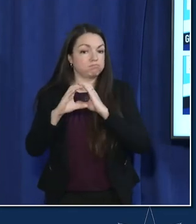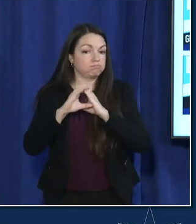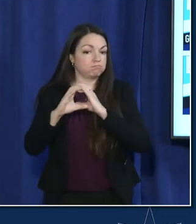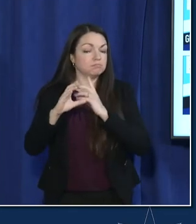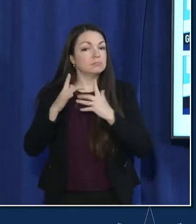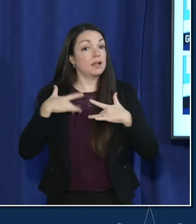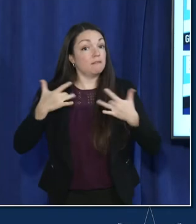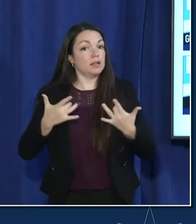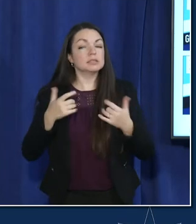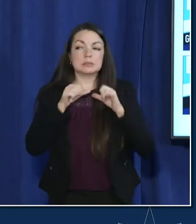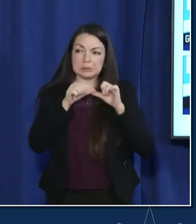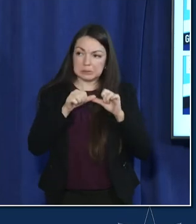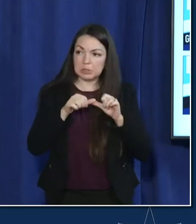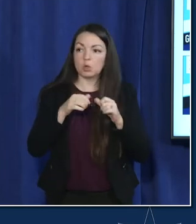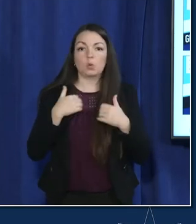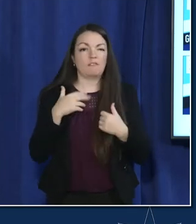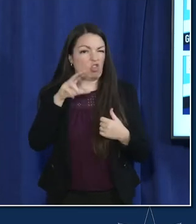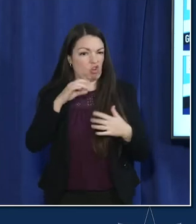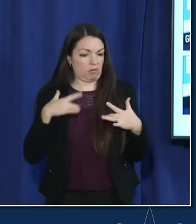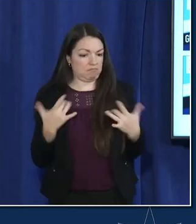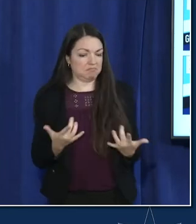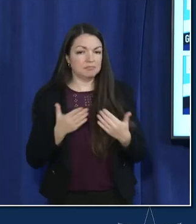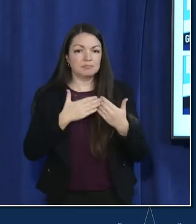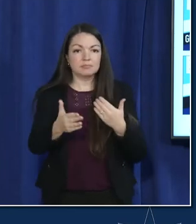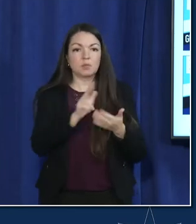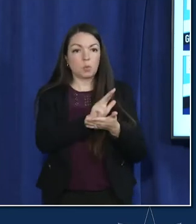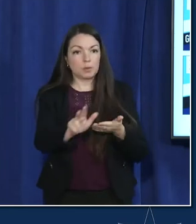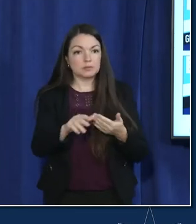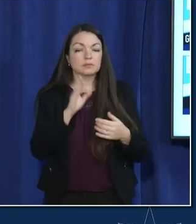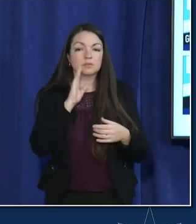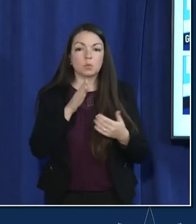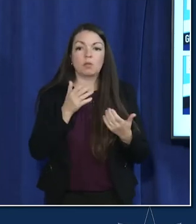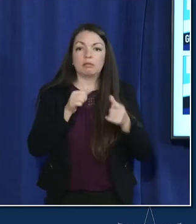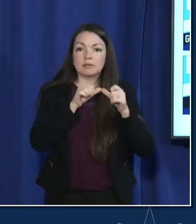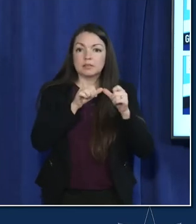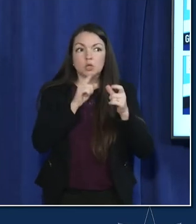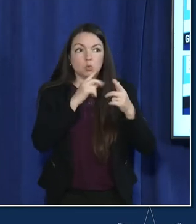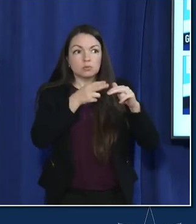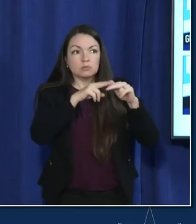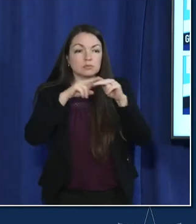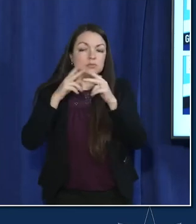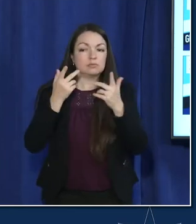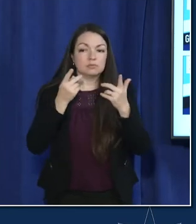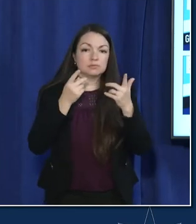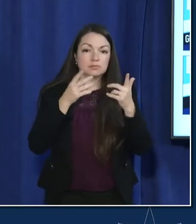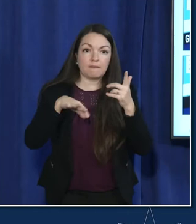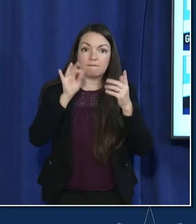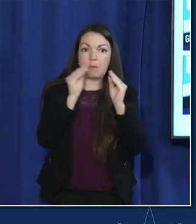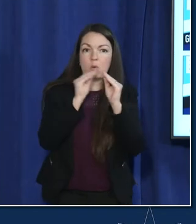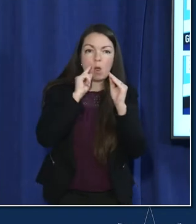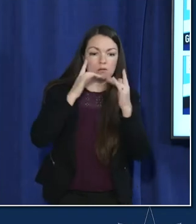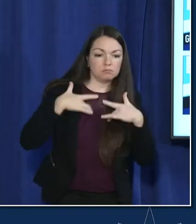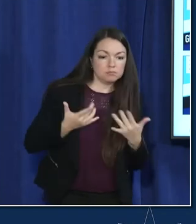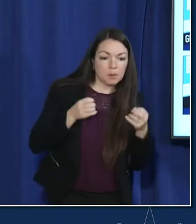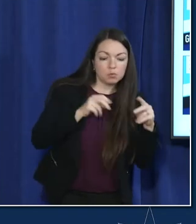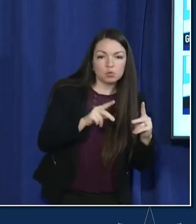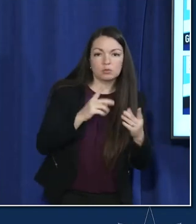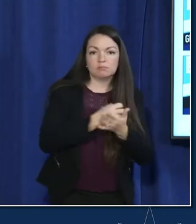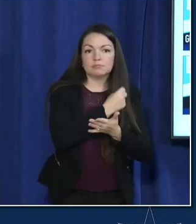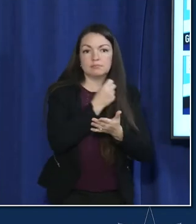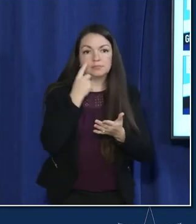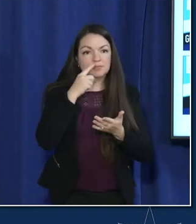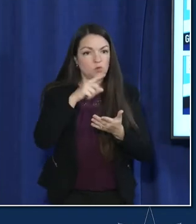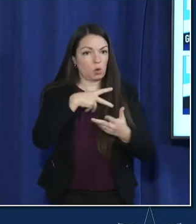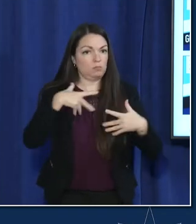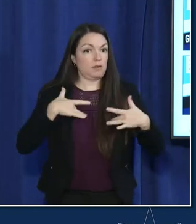we're at 30 events over the next three weeks and we're continuing to scale up and look for those connections on top of that we have our school-based health centers